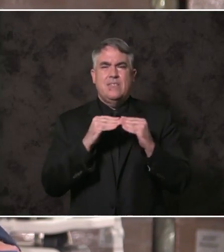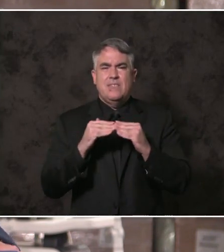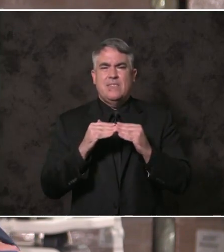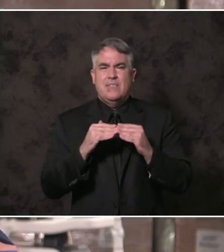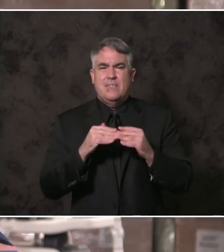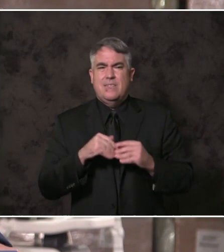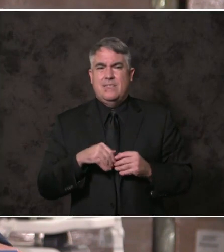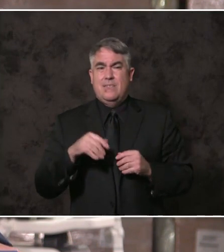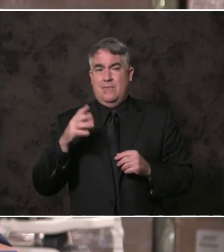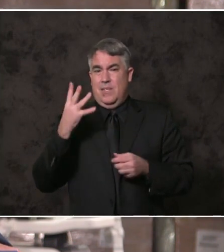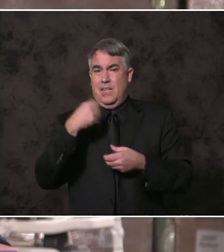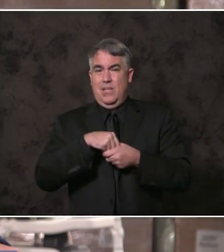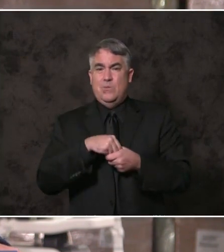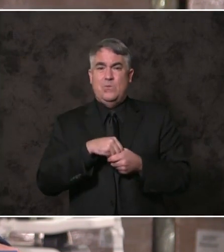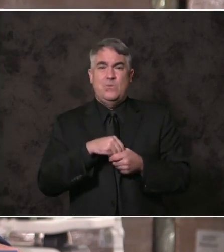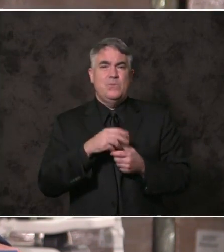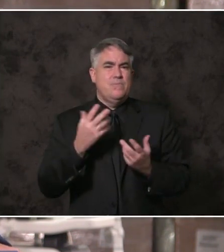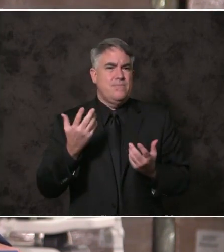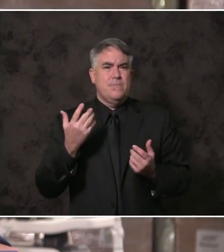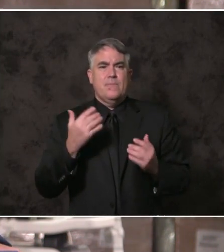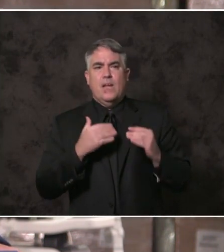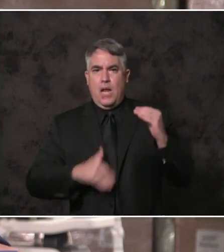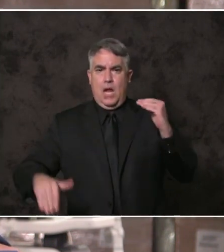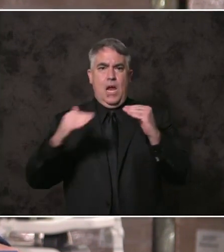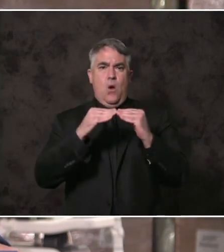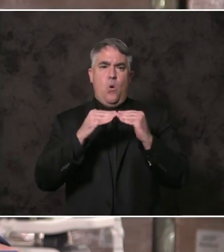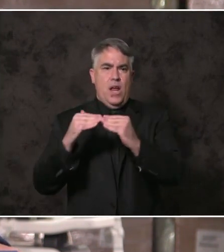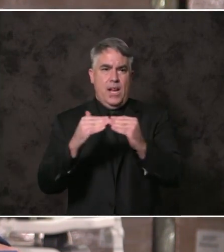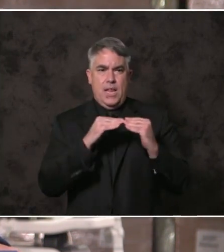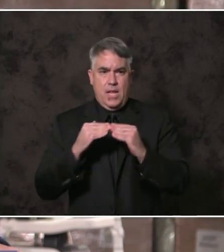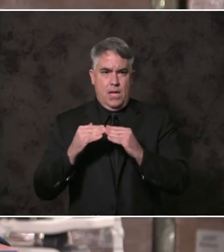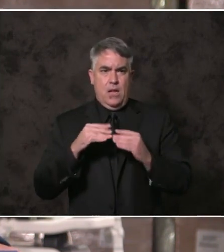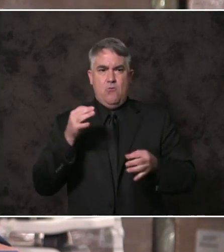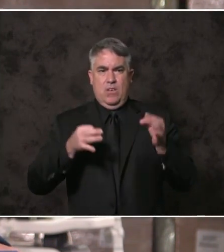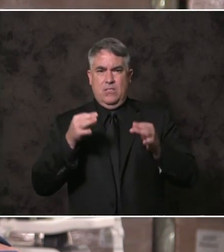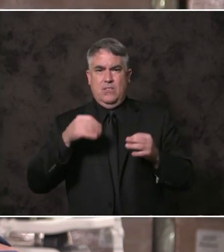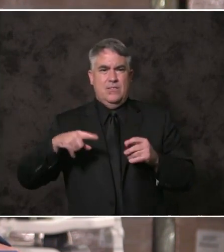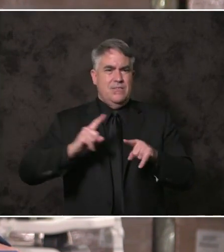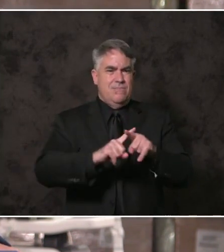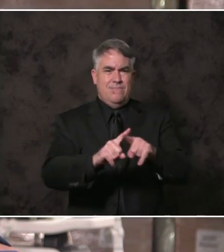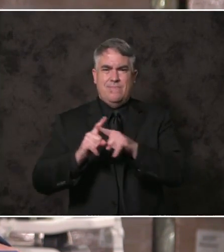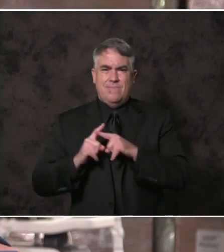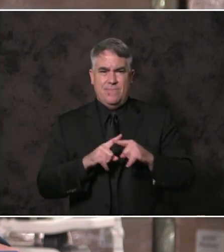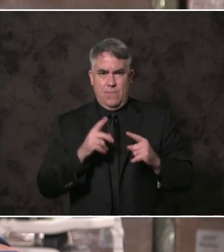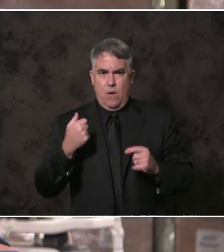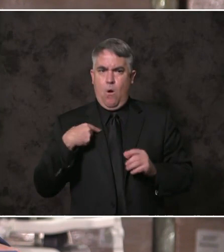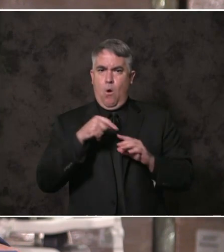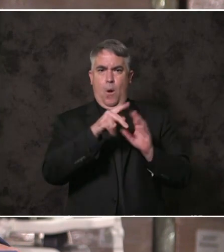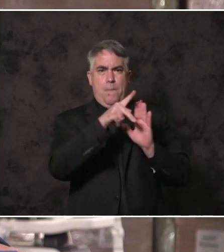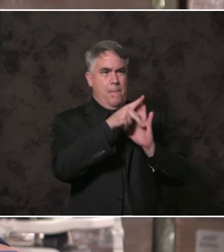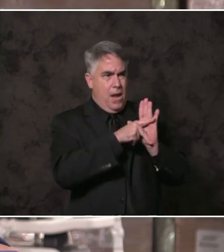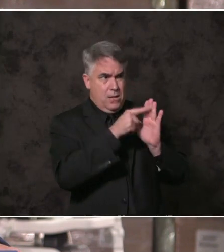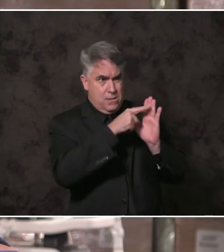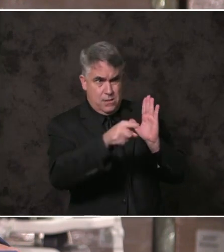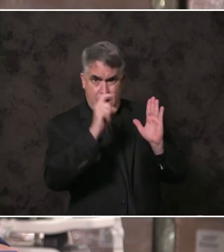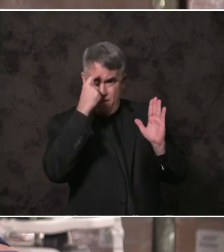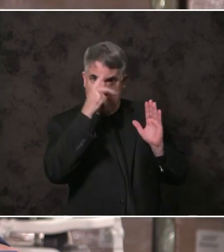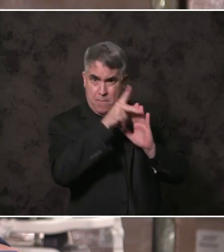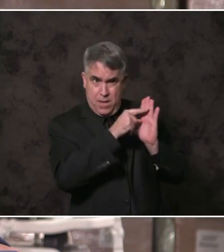incorporate equity and racial justice into all our policies. All our programs changing our culture.